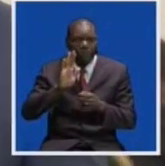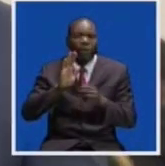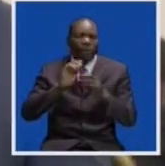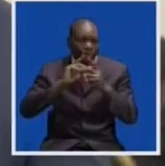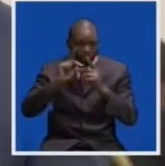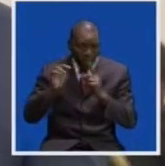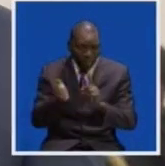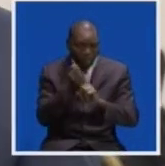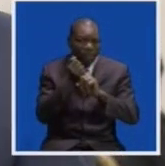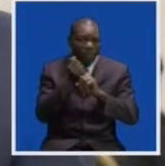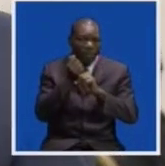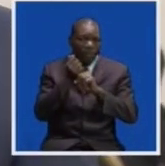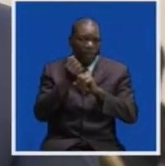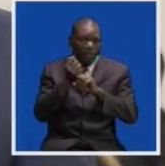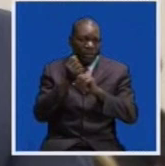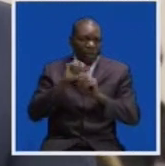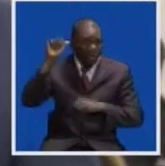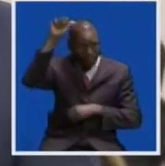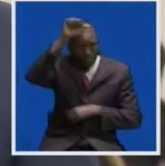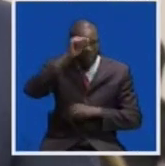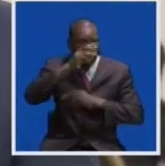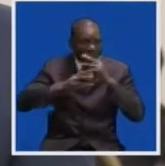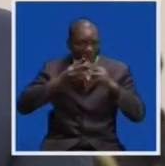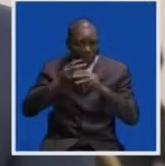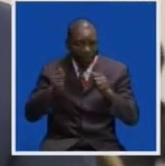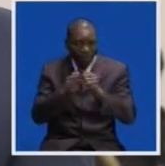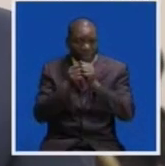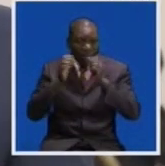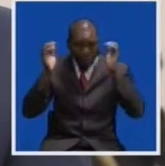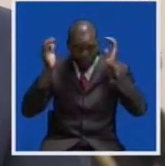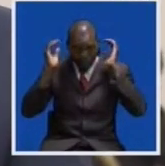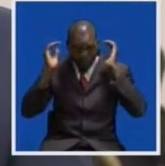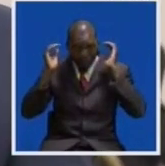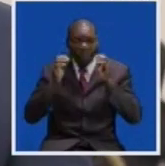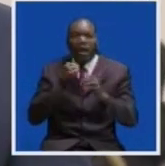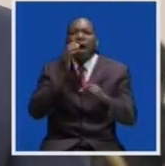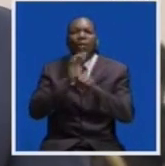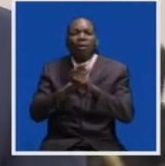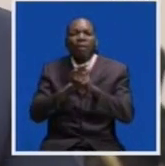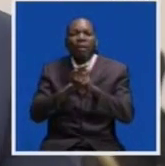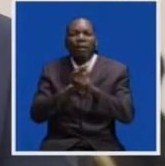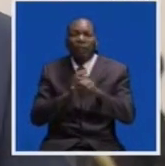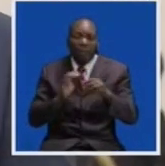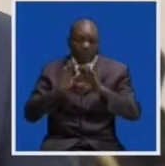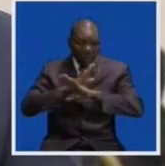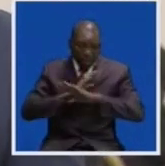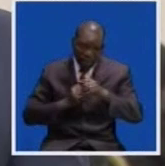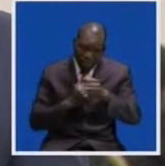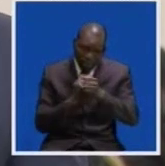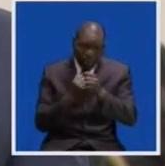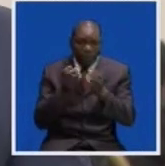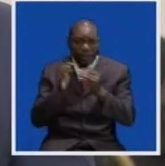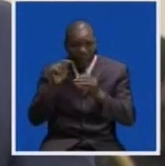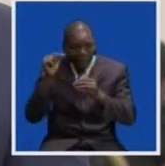World Bank chief economist, Africa region, Albert Zufak, pledges the bank's support with Zambia. He wants government to think